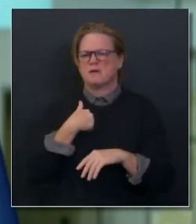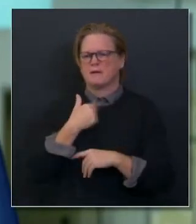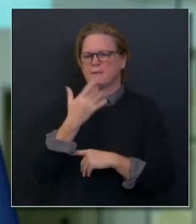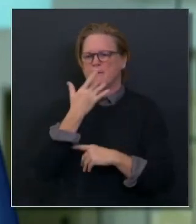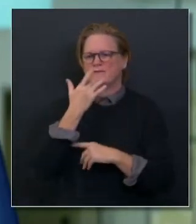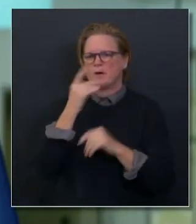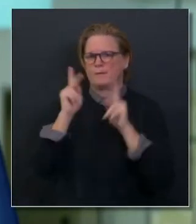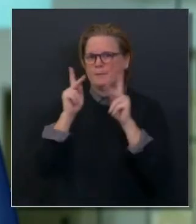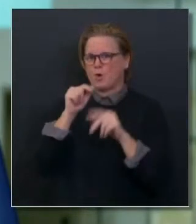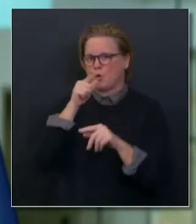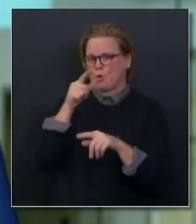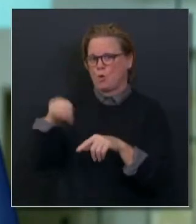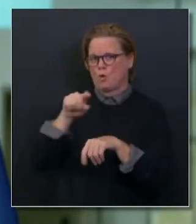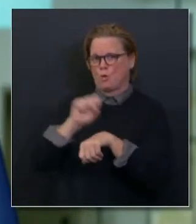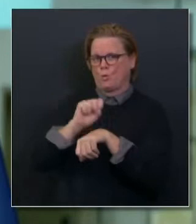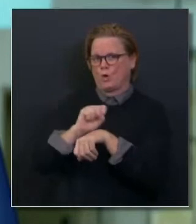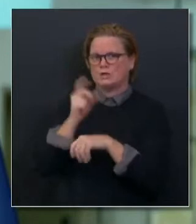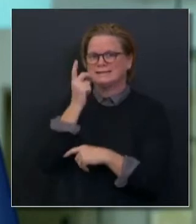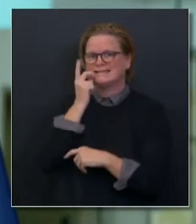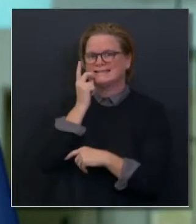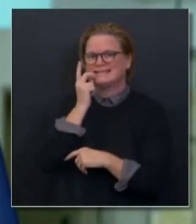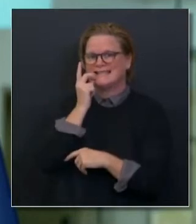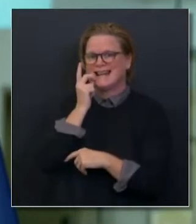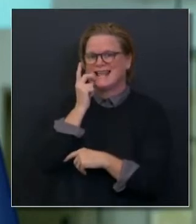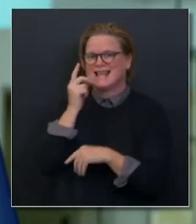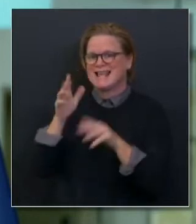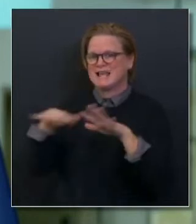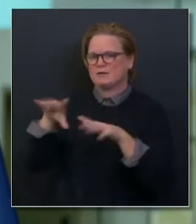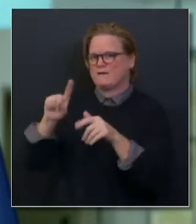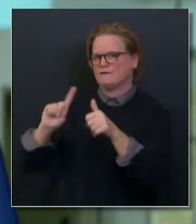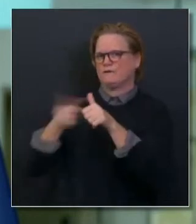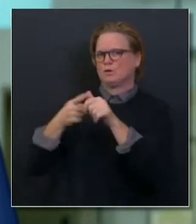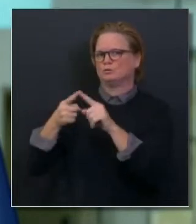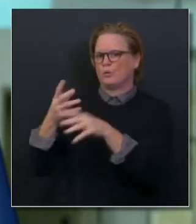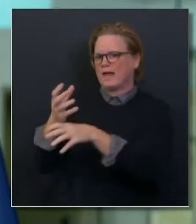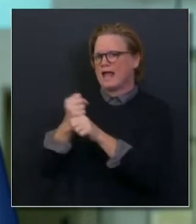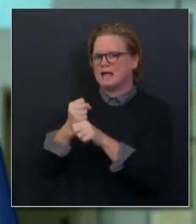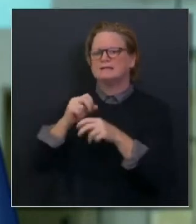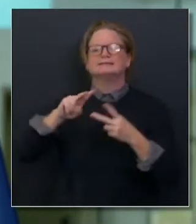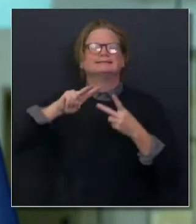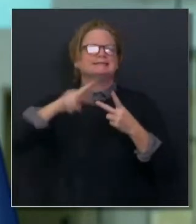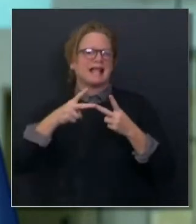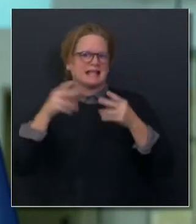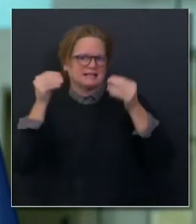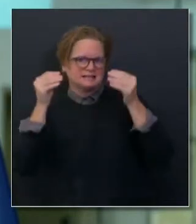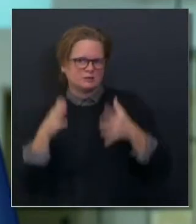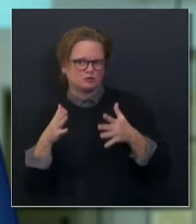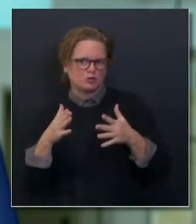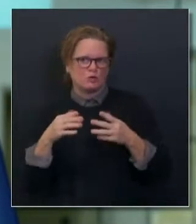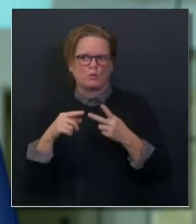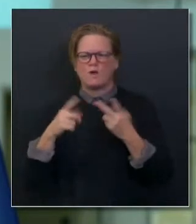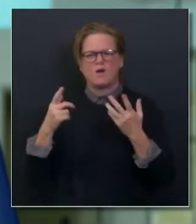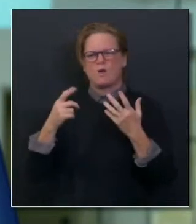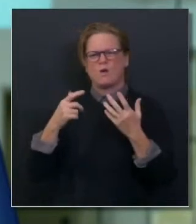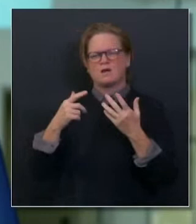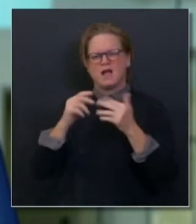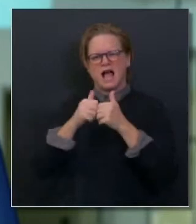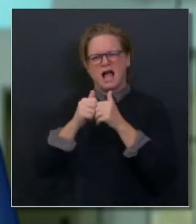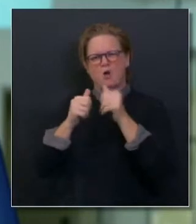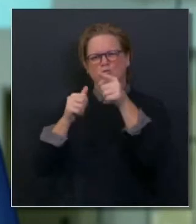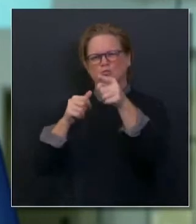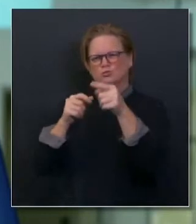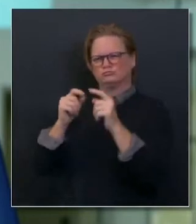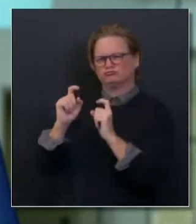Well, it's a very interesting question, specifically as you pose it in that light. Look, I'll answer